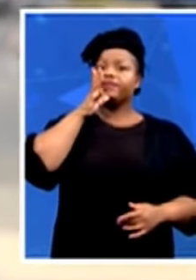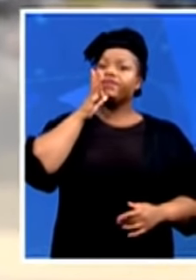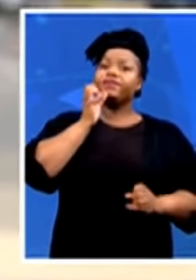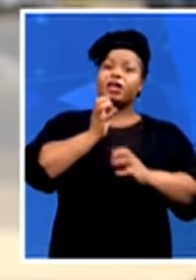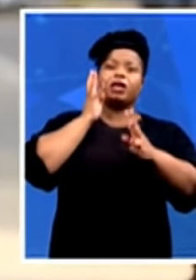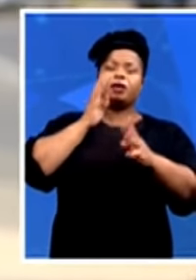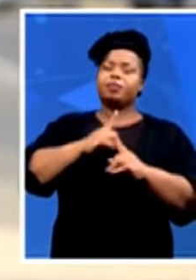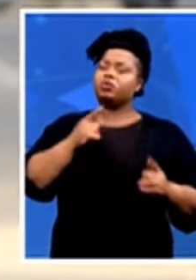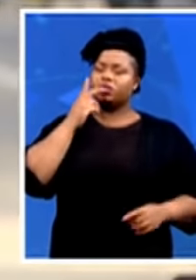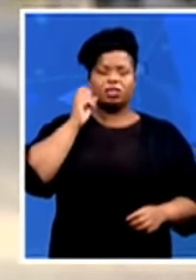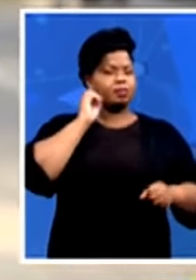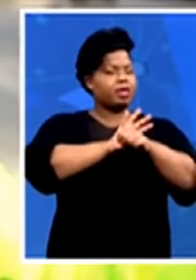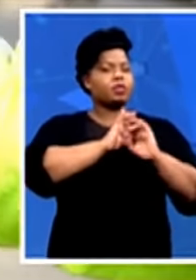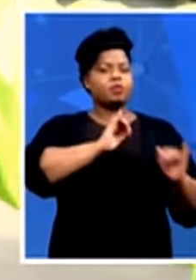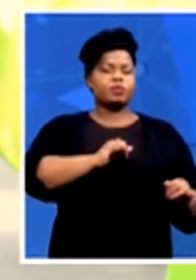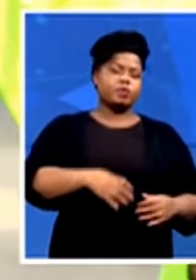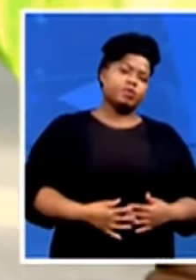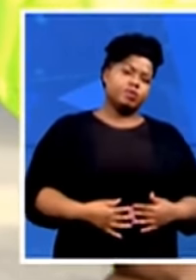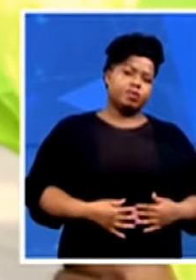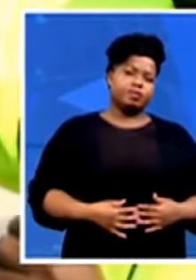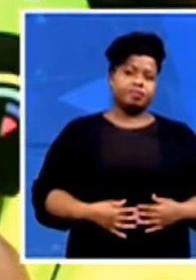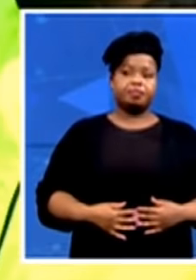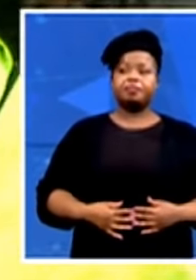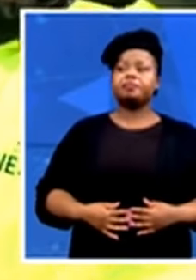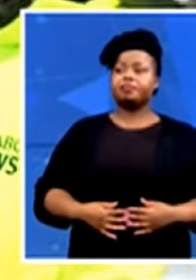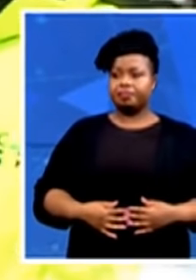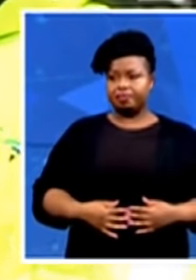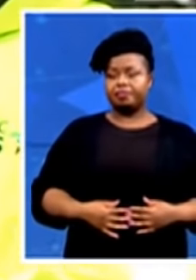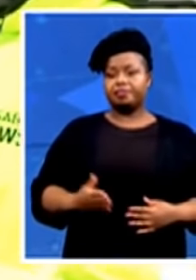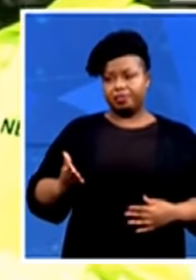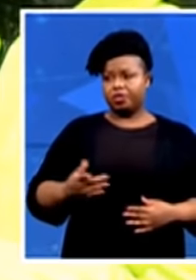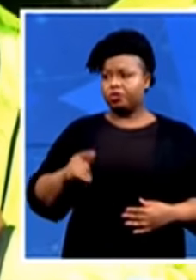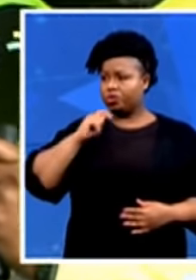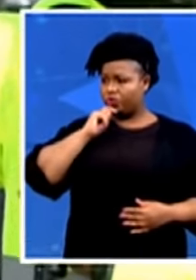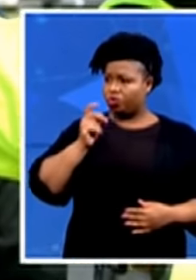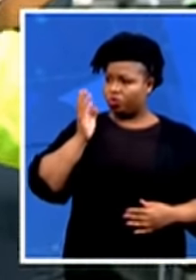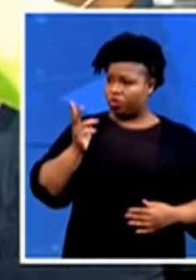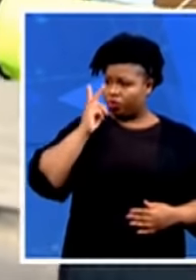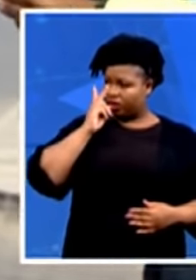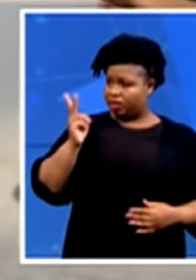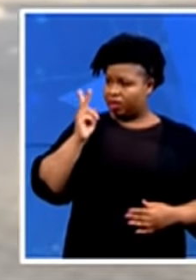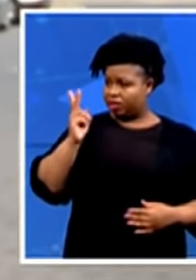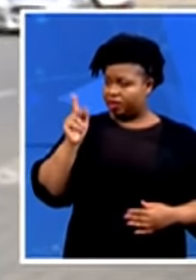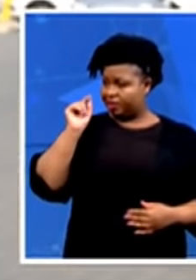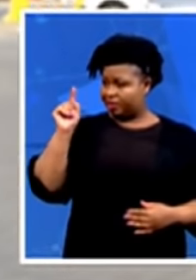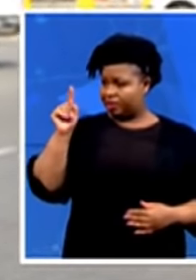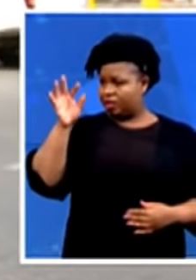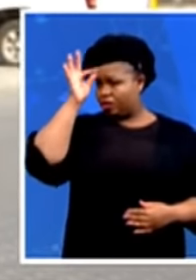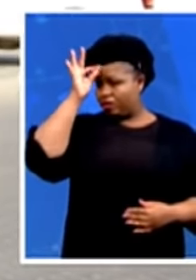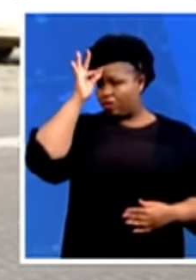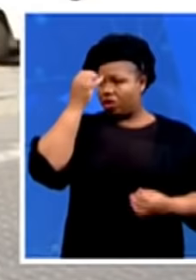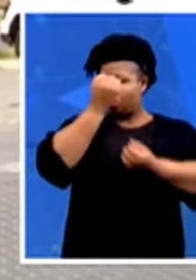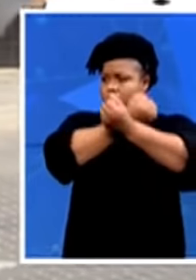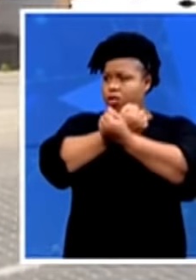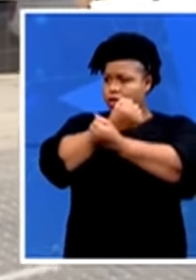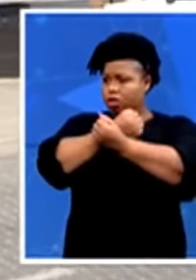these are the threats that we're not going to take lightly. As you can see, towards that side, police signaler coming through to this mall